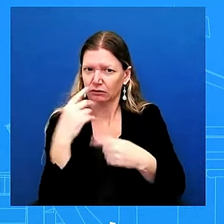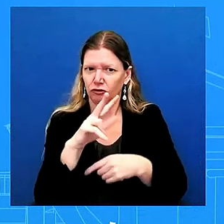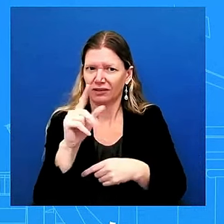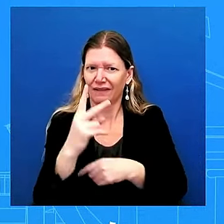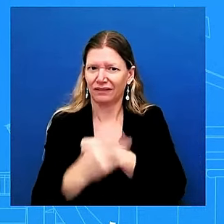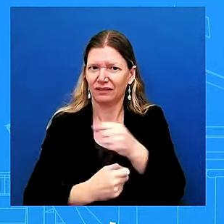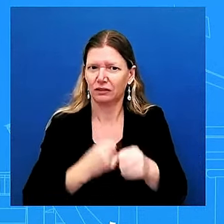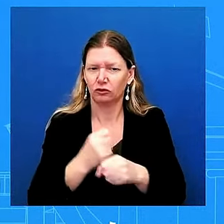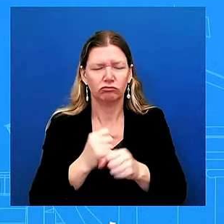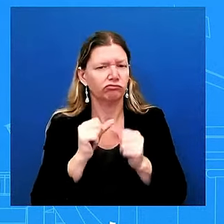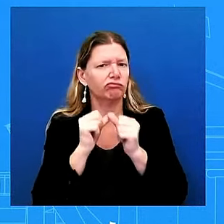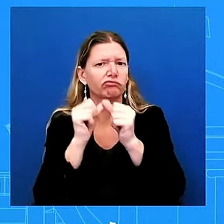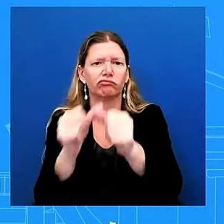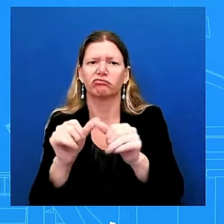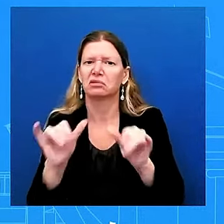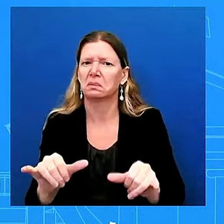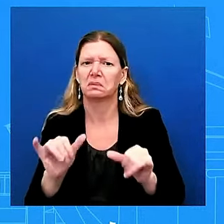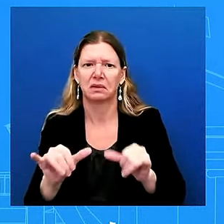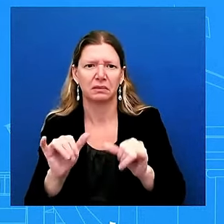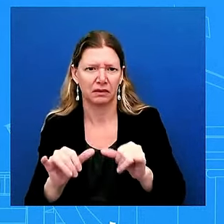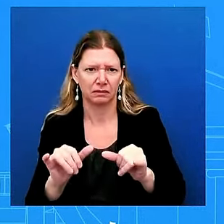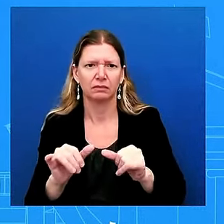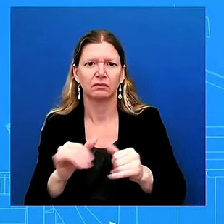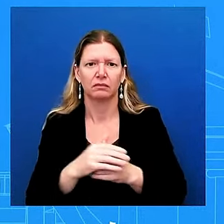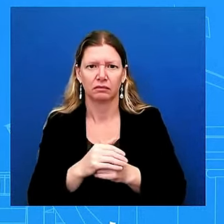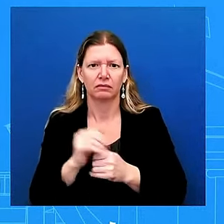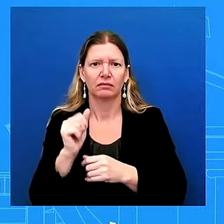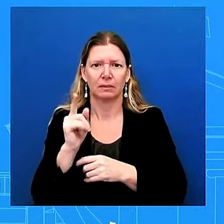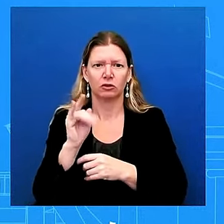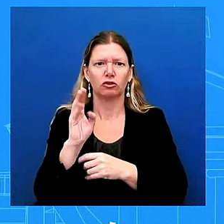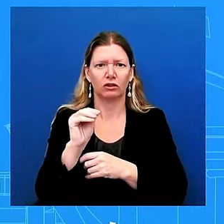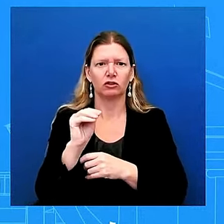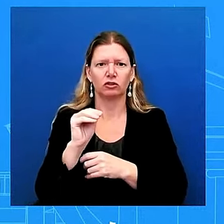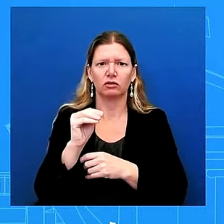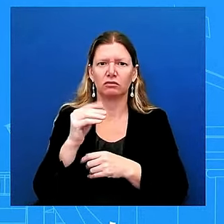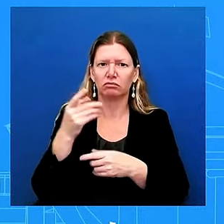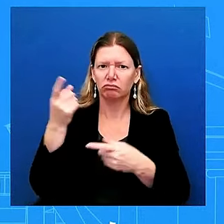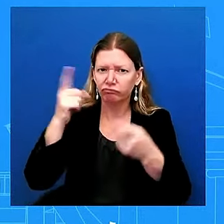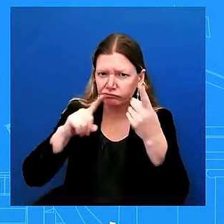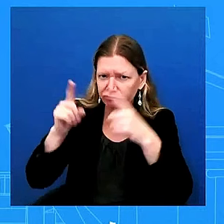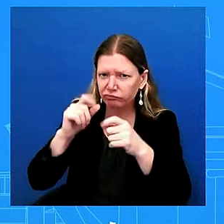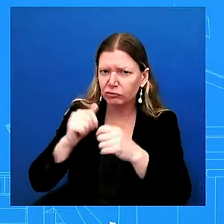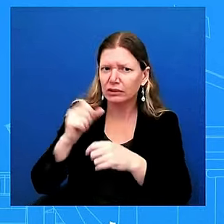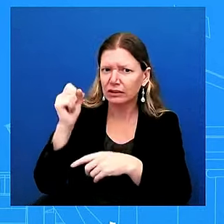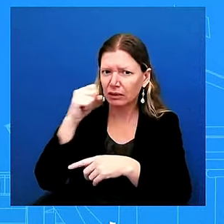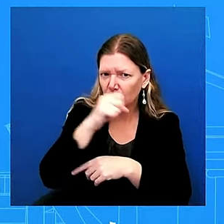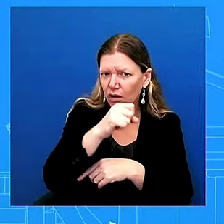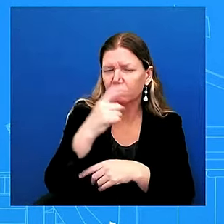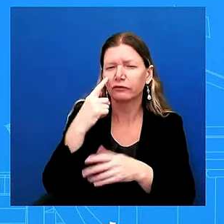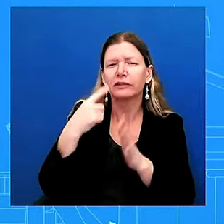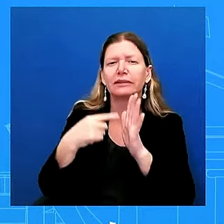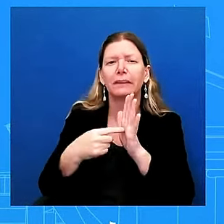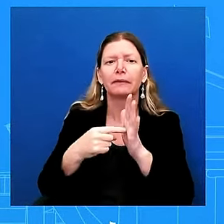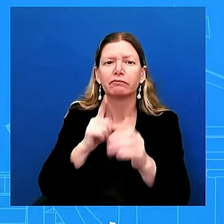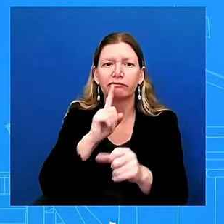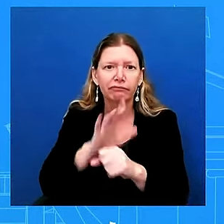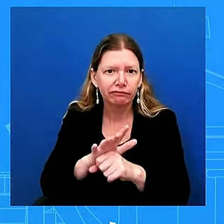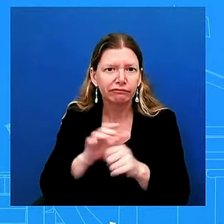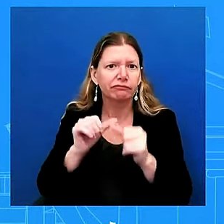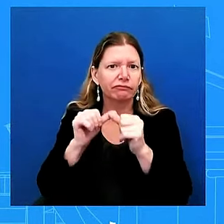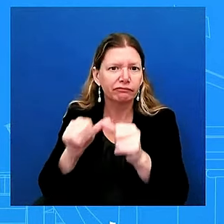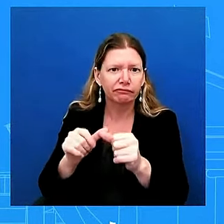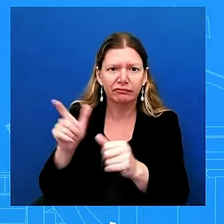continued commitment to help taiwan maintain a sufficient self self-defense capability and so that's what is